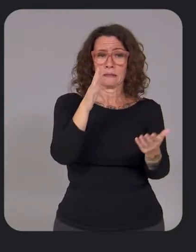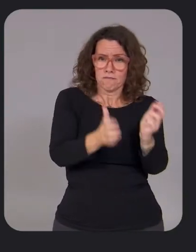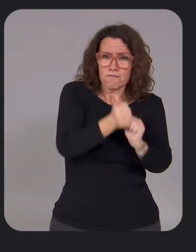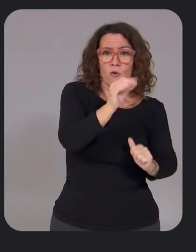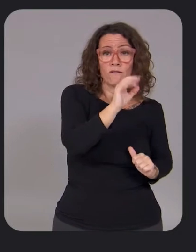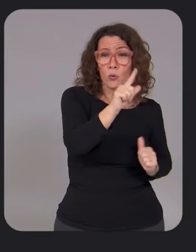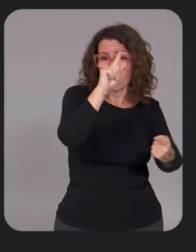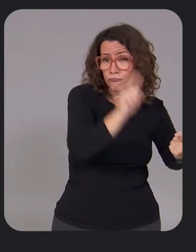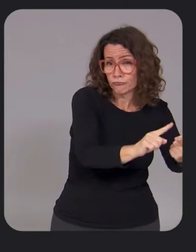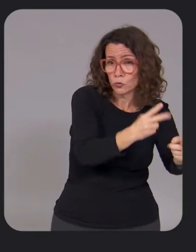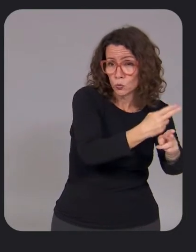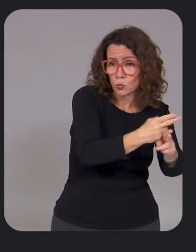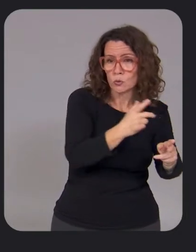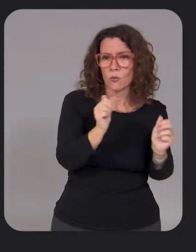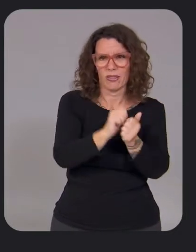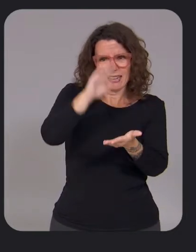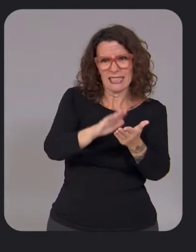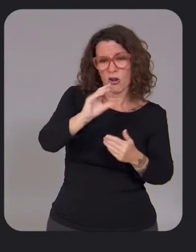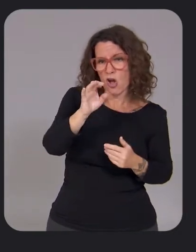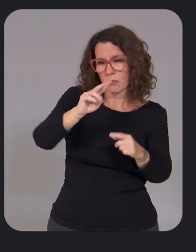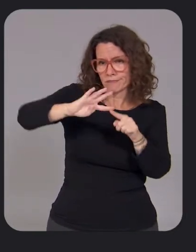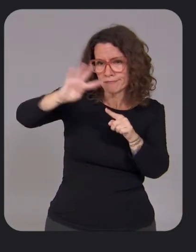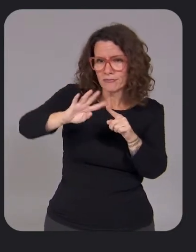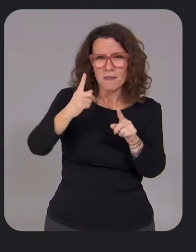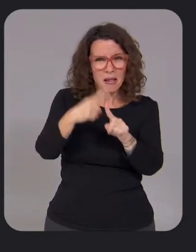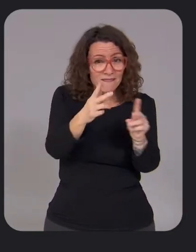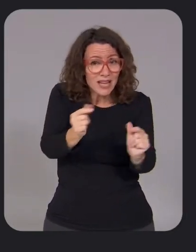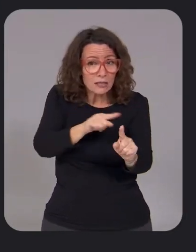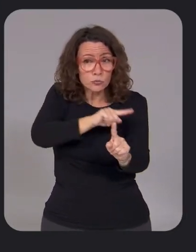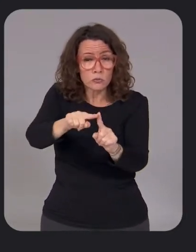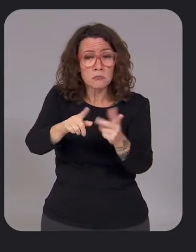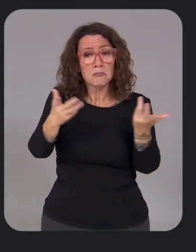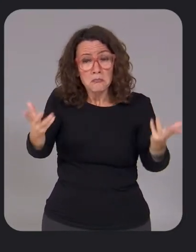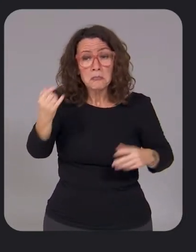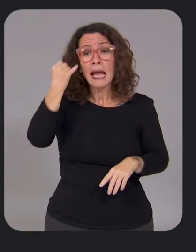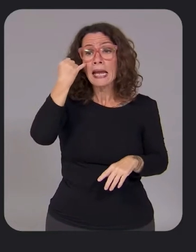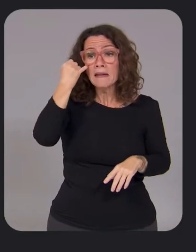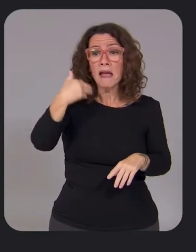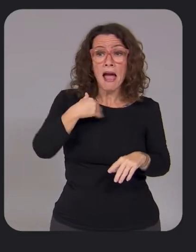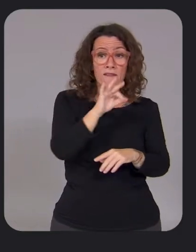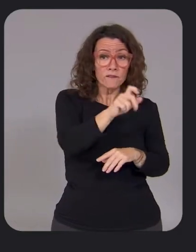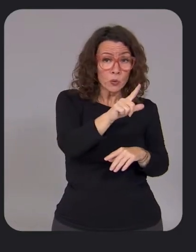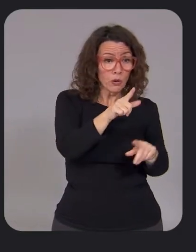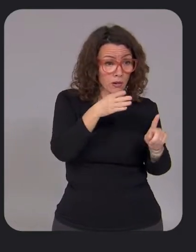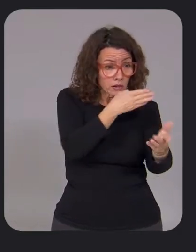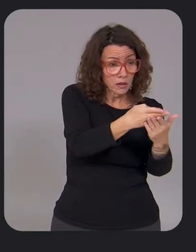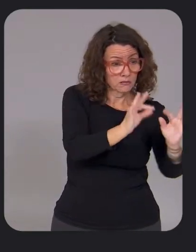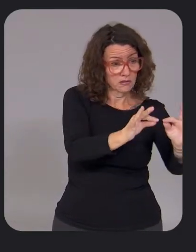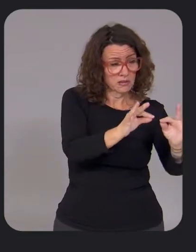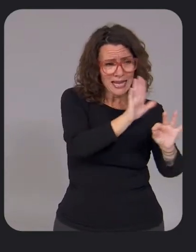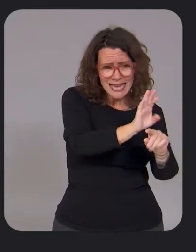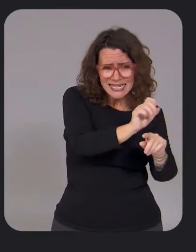roughly the same ETA as the fastest route. In cases where the more fuel efficient route could significantly increase your ETA you have a choice.